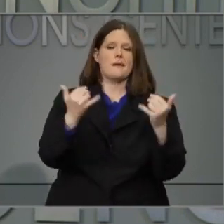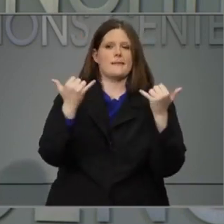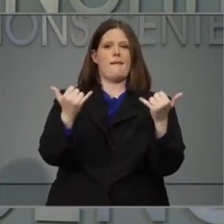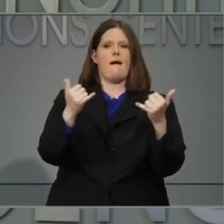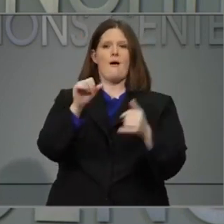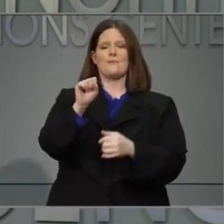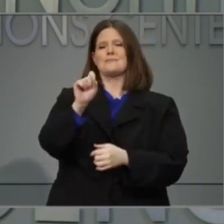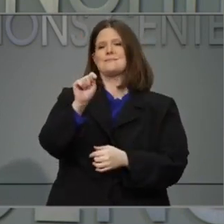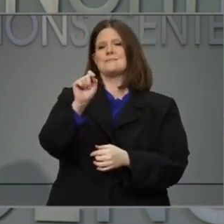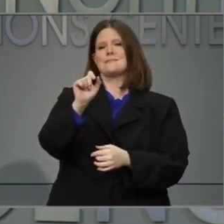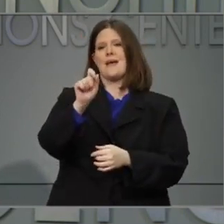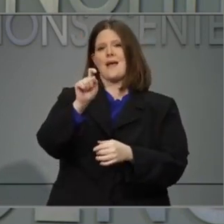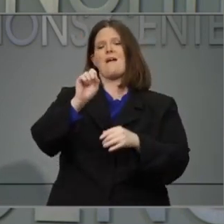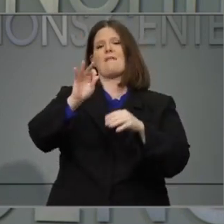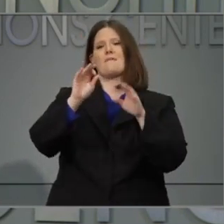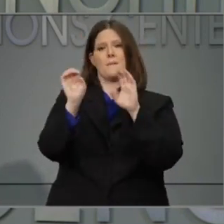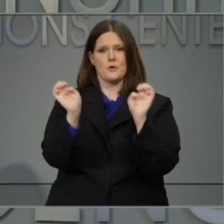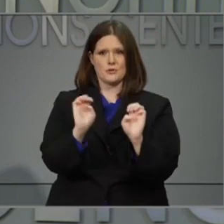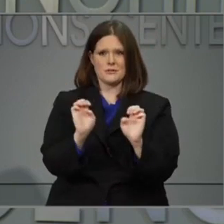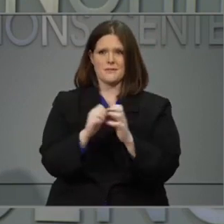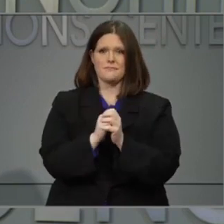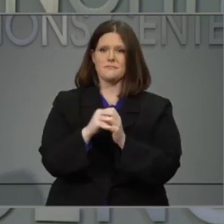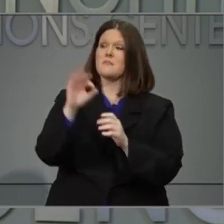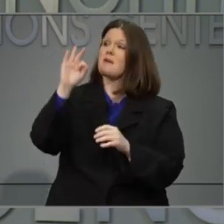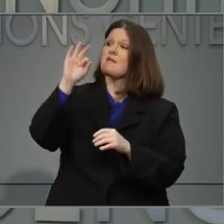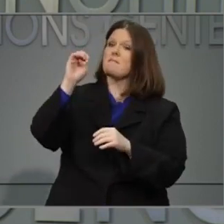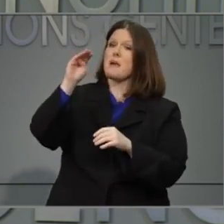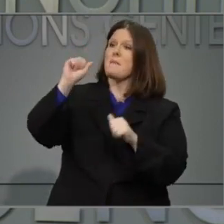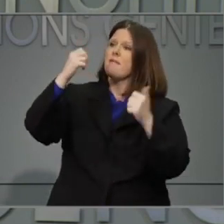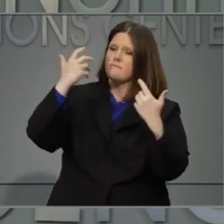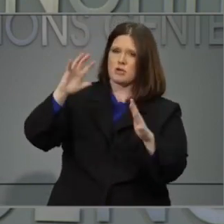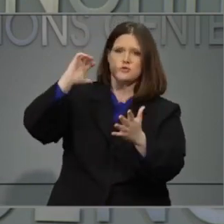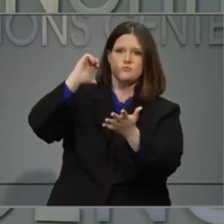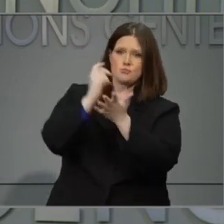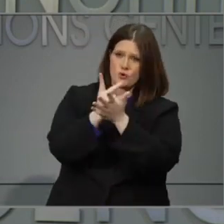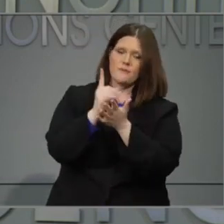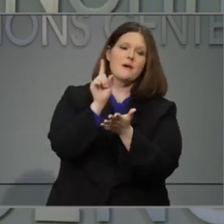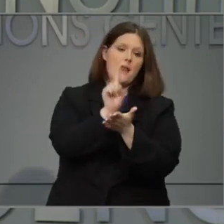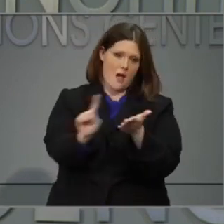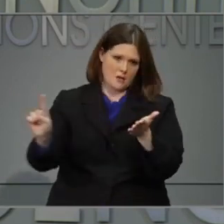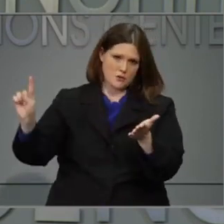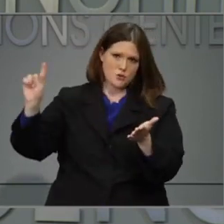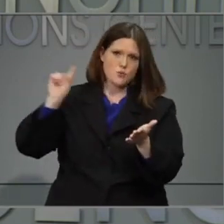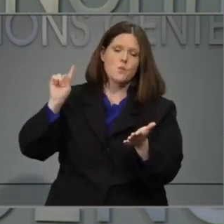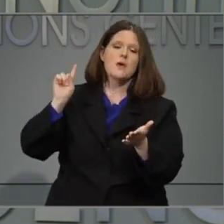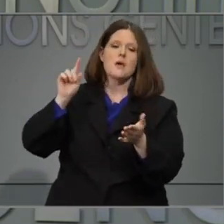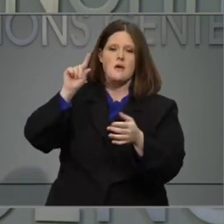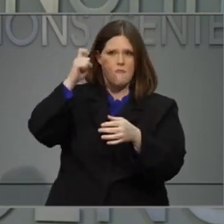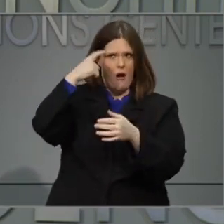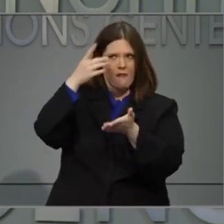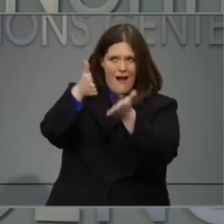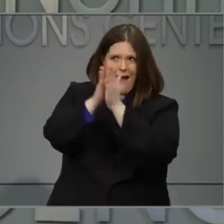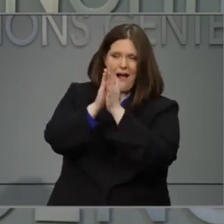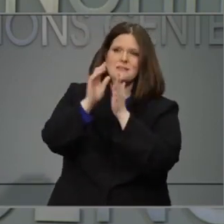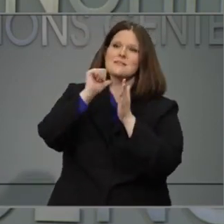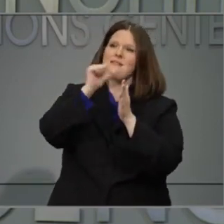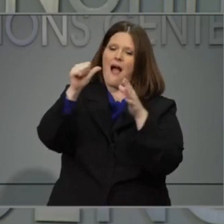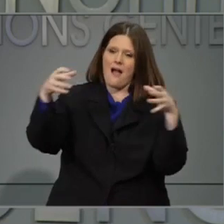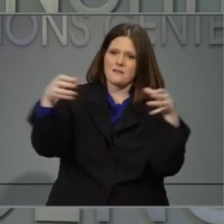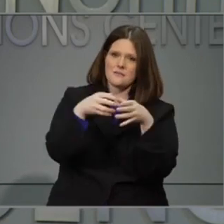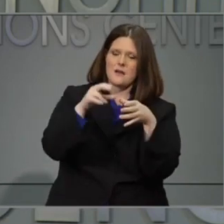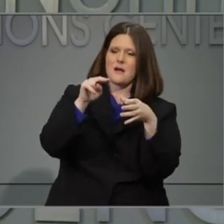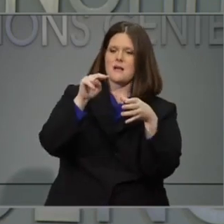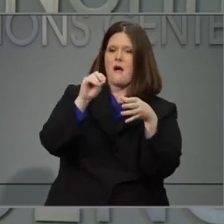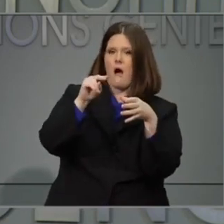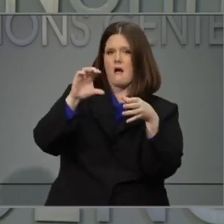FEMA has approved the request the state made last week for non-congregate housing programs. This would